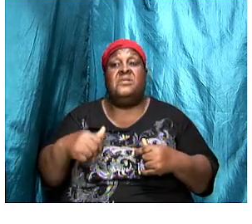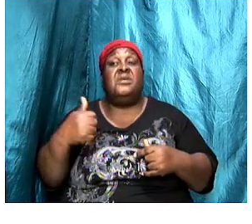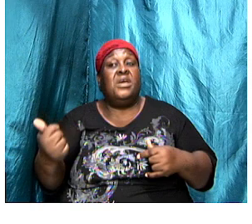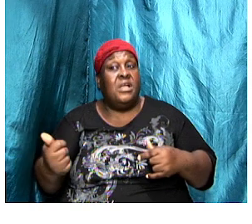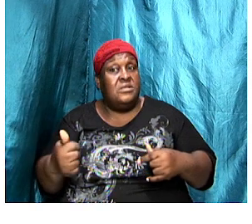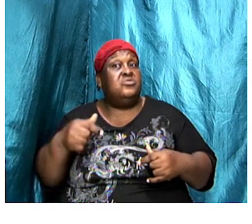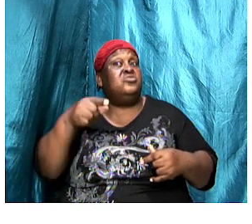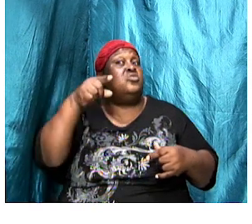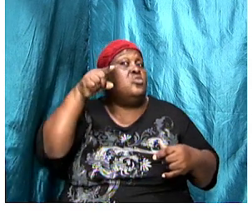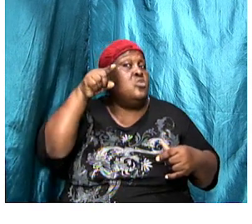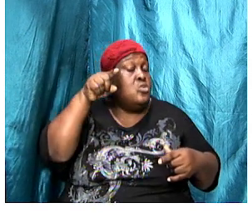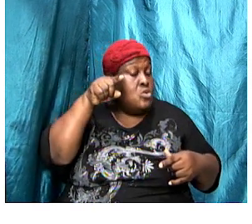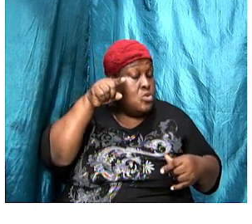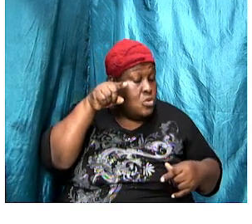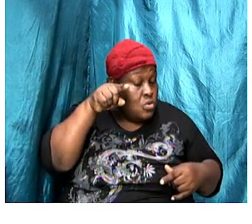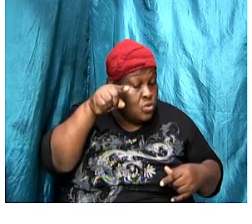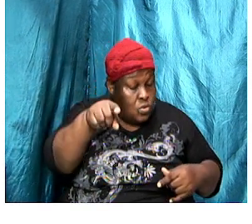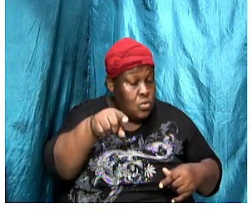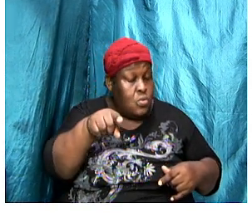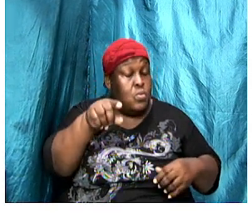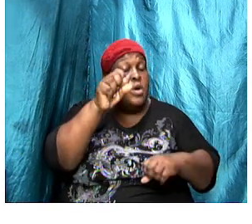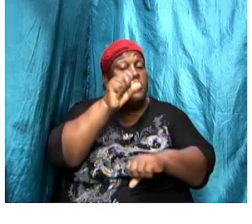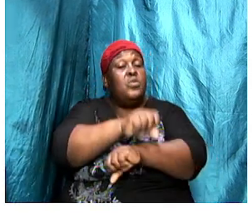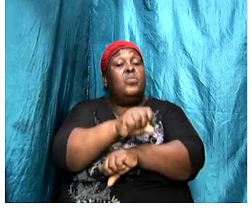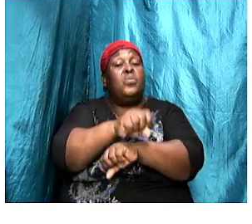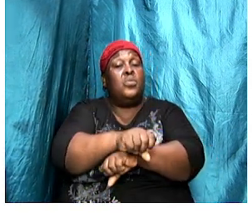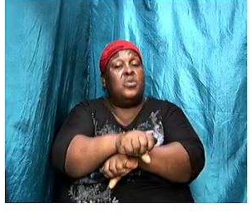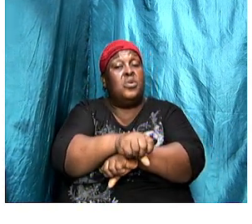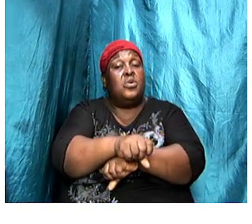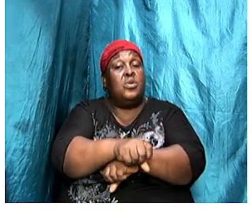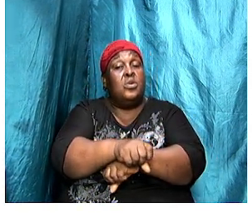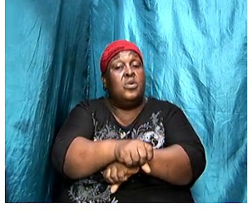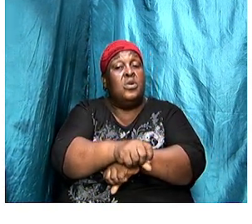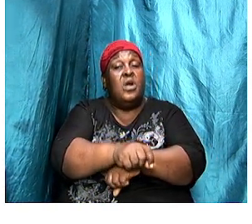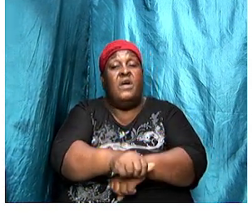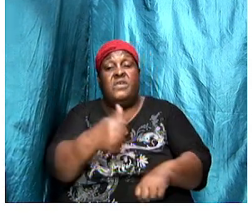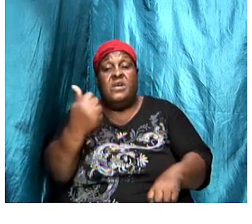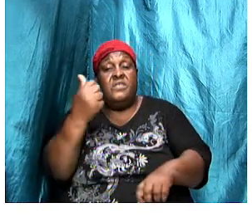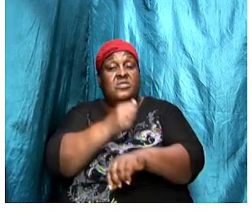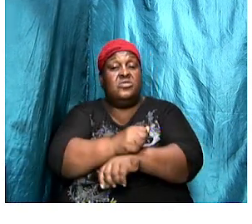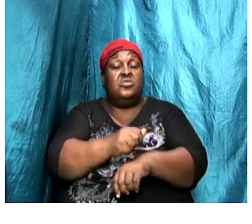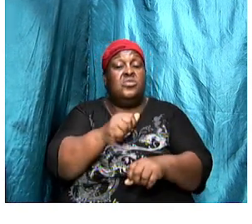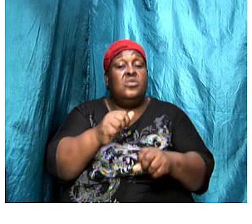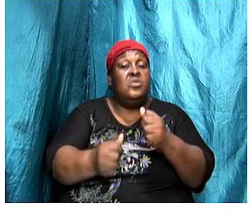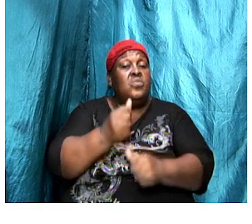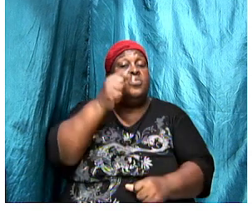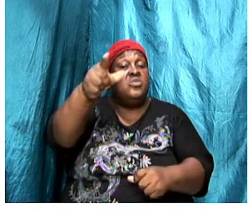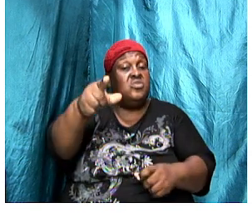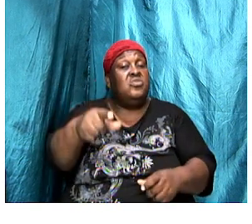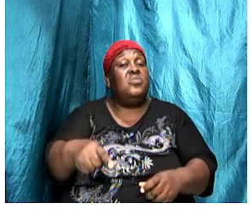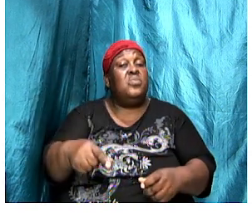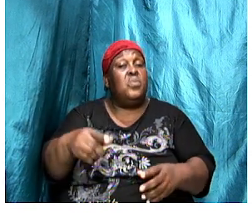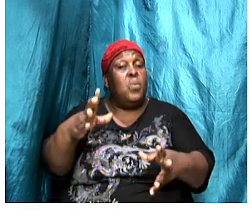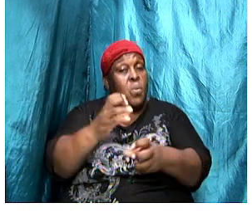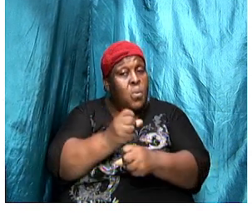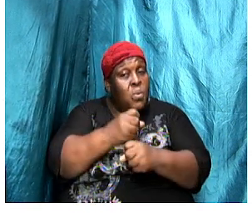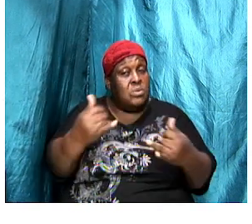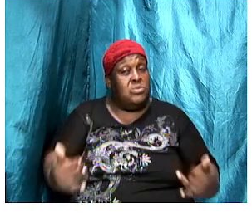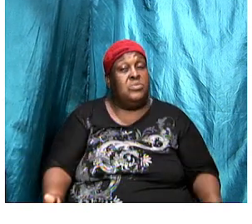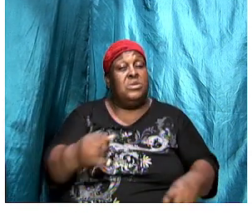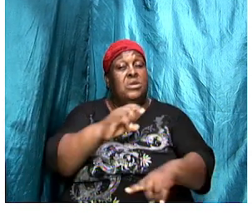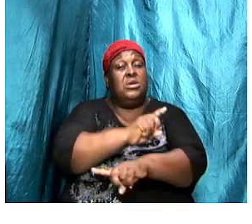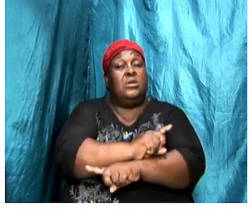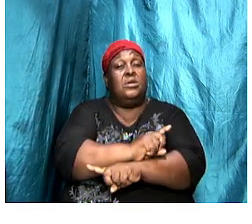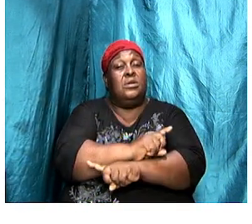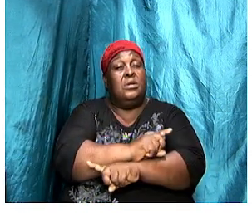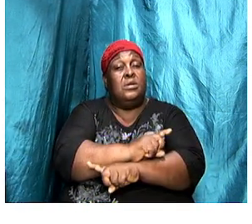works of the Nicolaitans which you hold today. And so the point